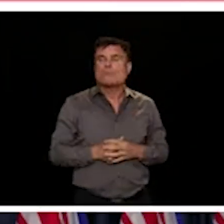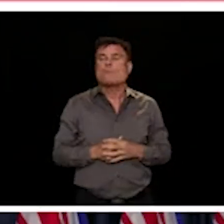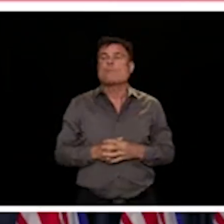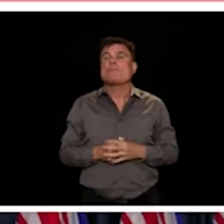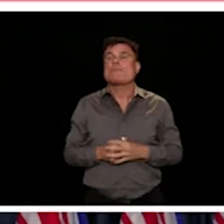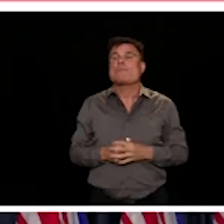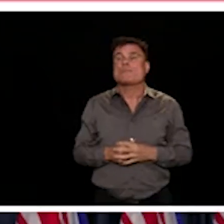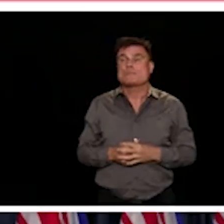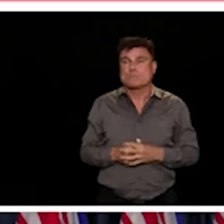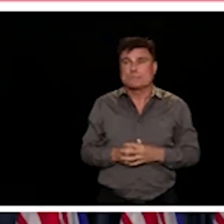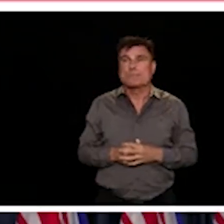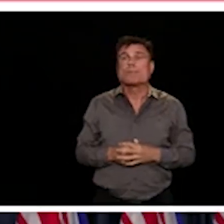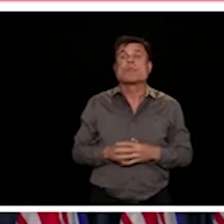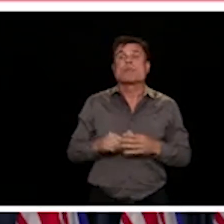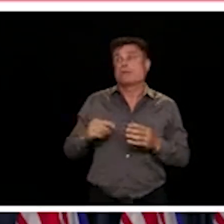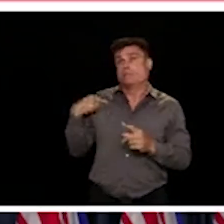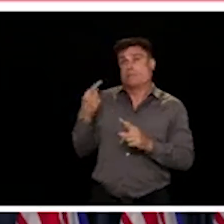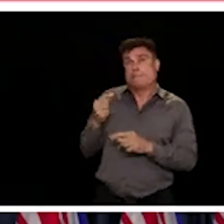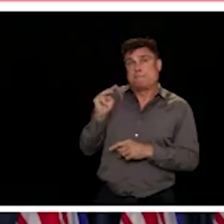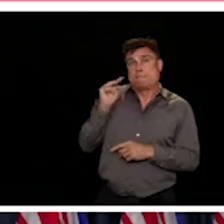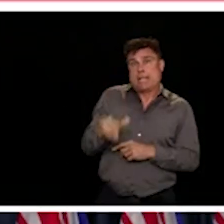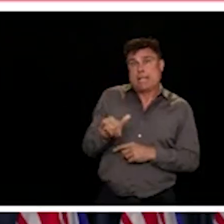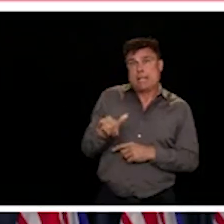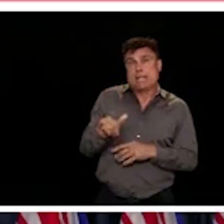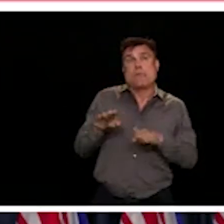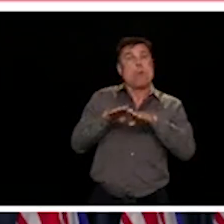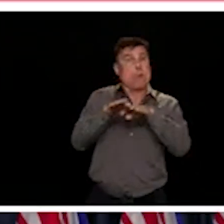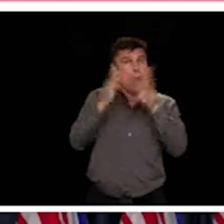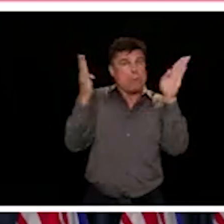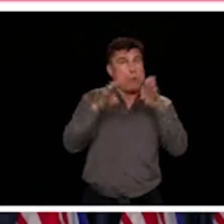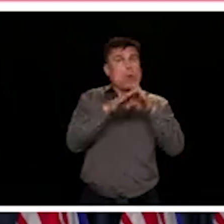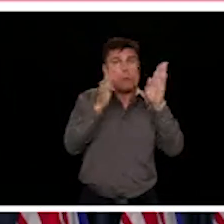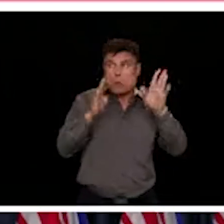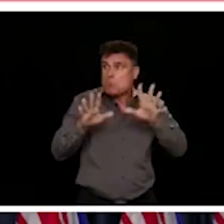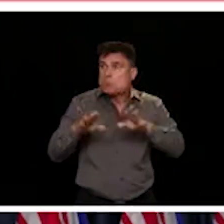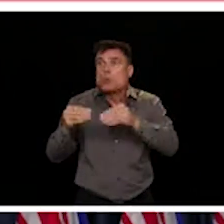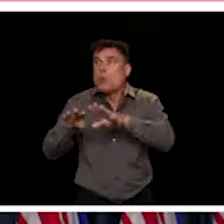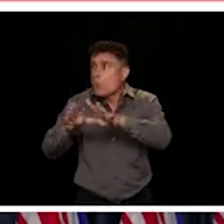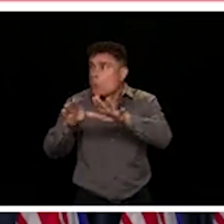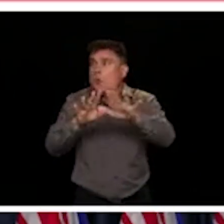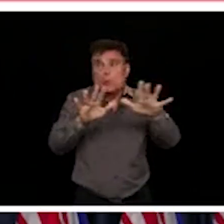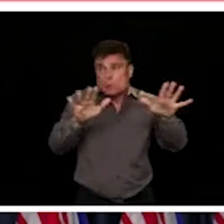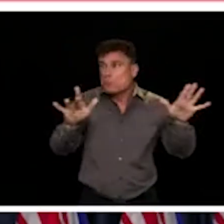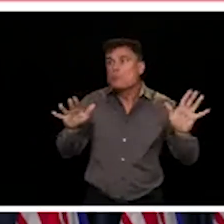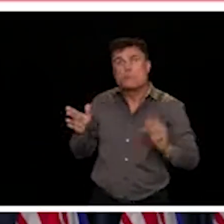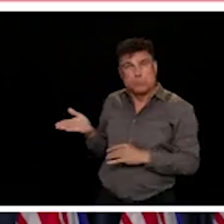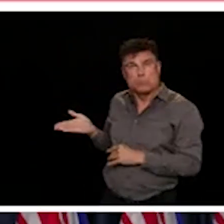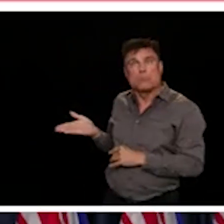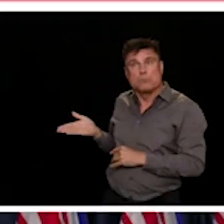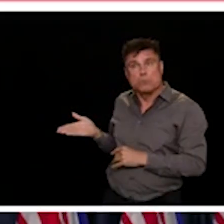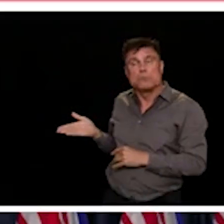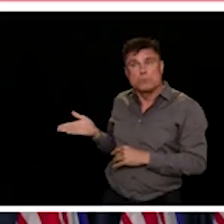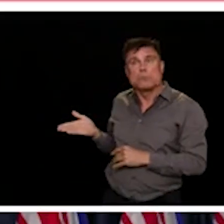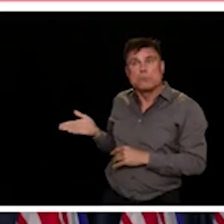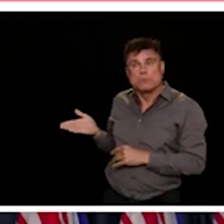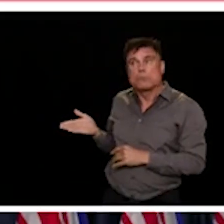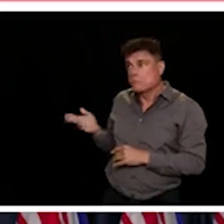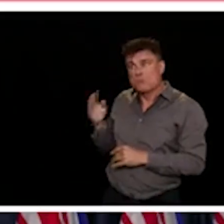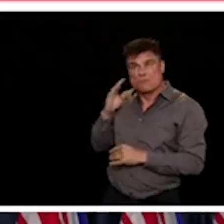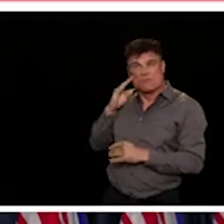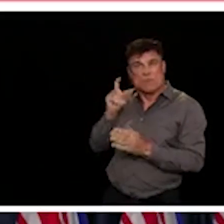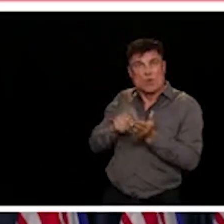a number of people who have had this disease but have not had a test for a variety of reasons. And we call those people